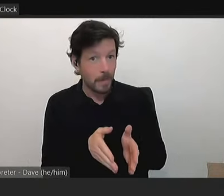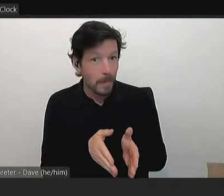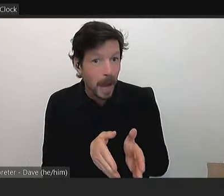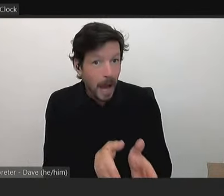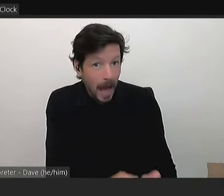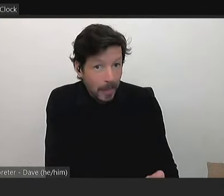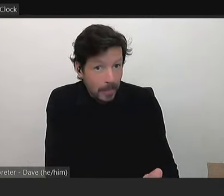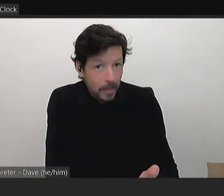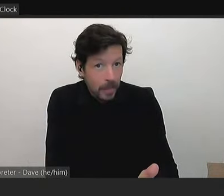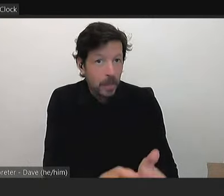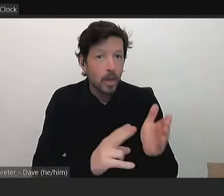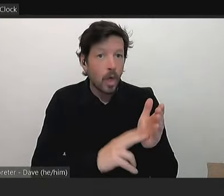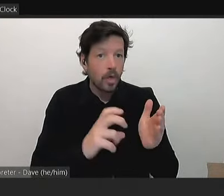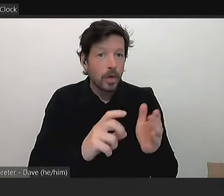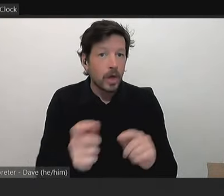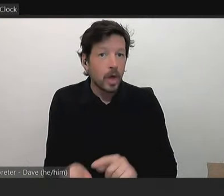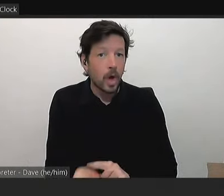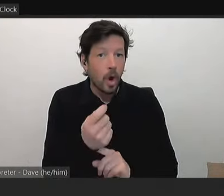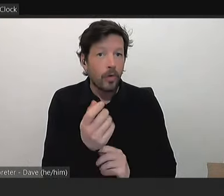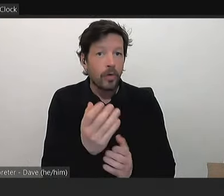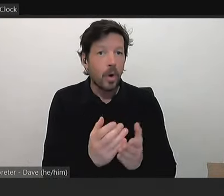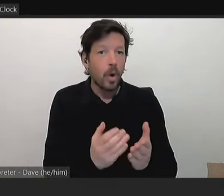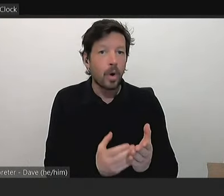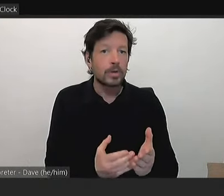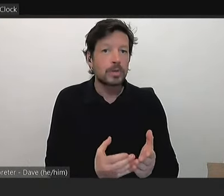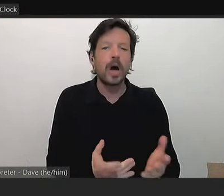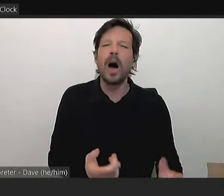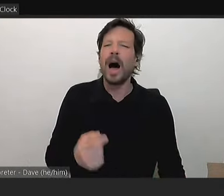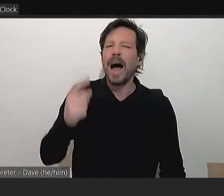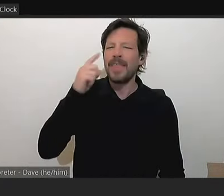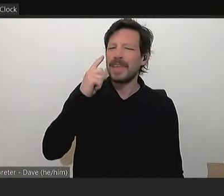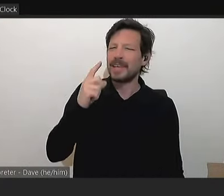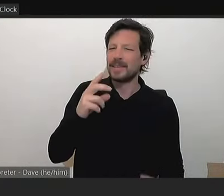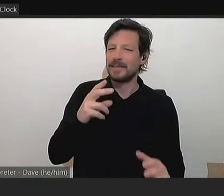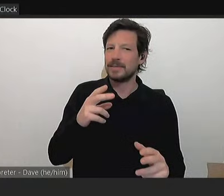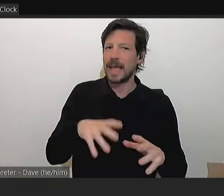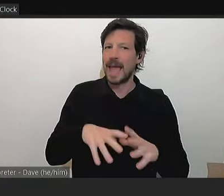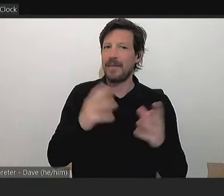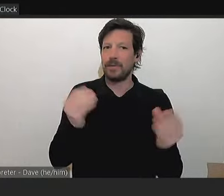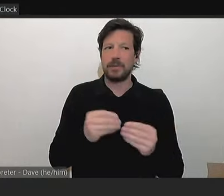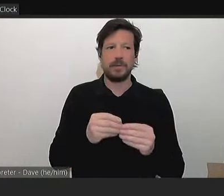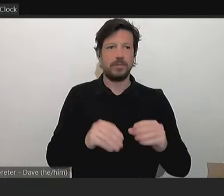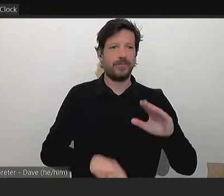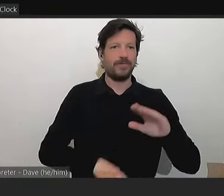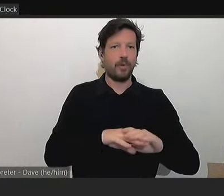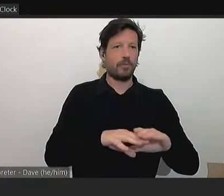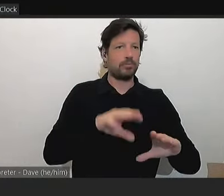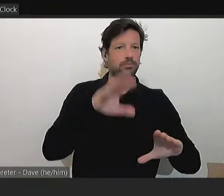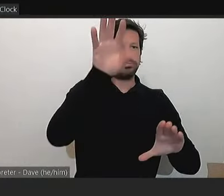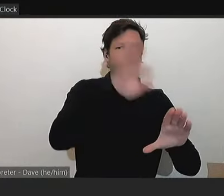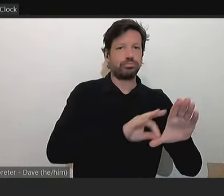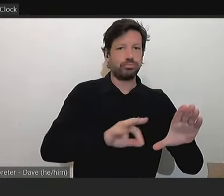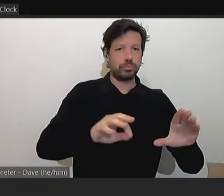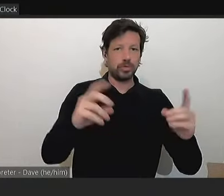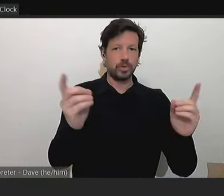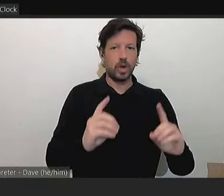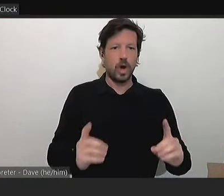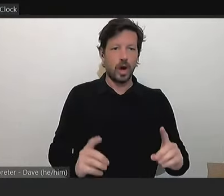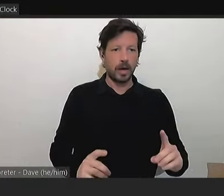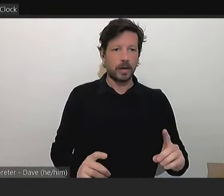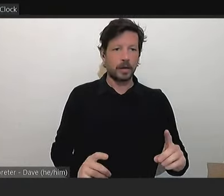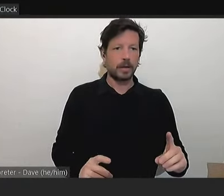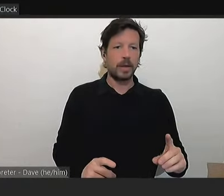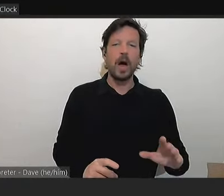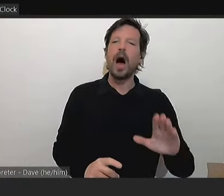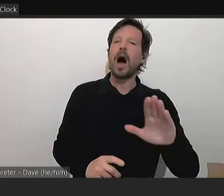Um, I think it's for everything. So, the golf architect is to design the whole, um, precinct. Um, can I just, sorry, but I've